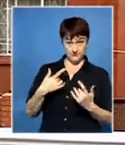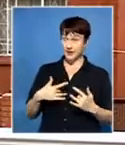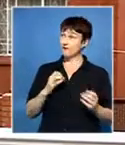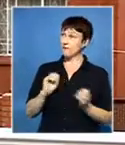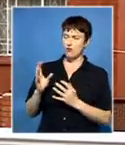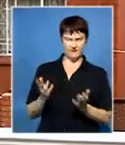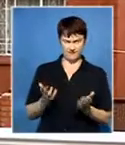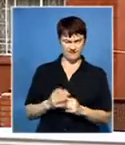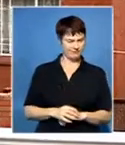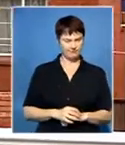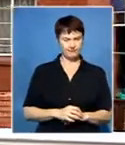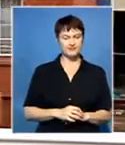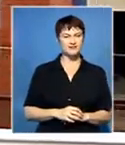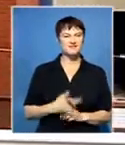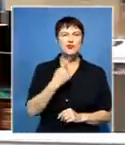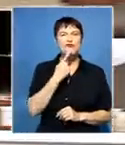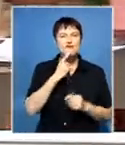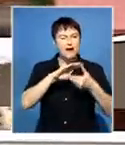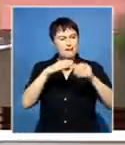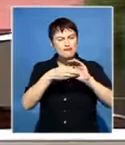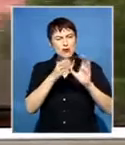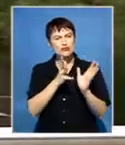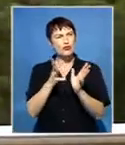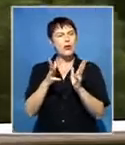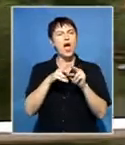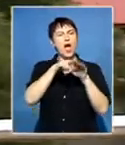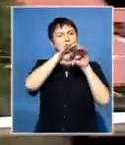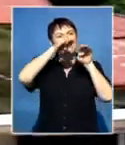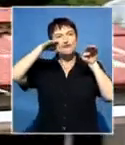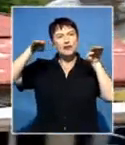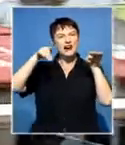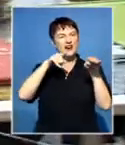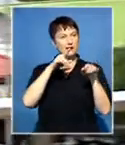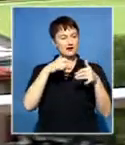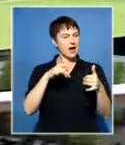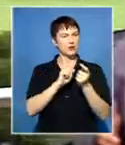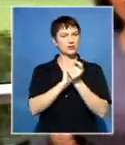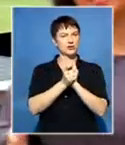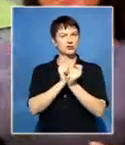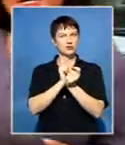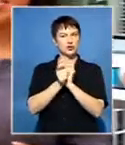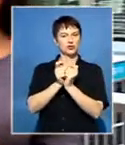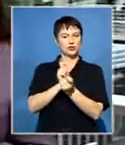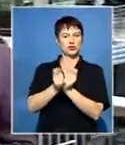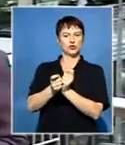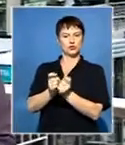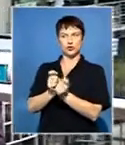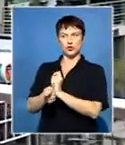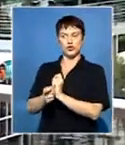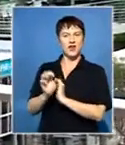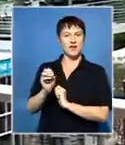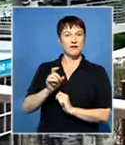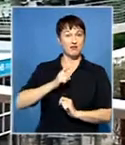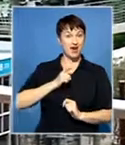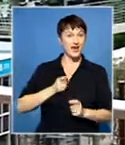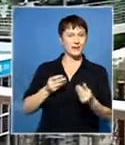Red-faced brick and zinc roof houses are fast becoming a thing of the past. In this street, they've been replaced